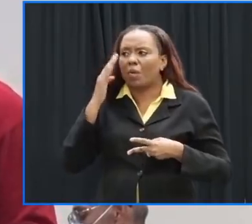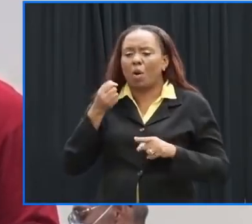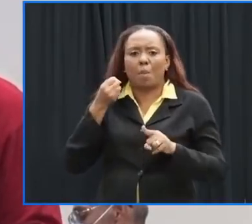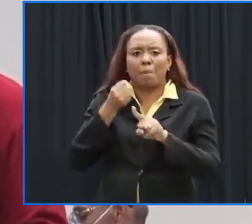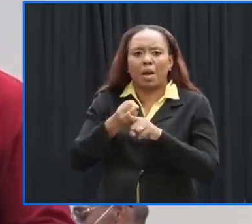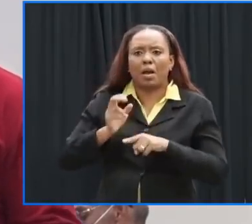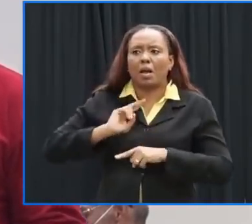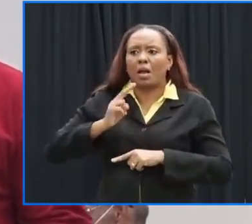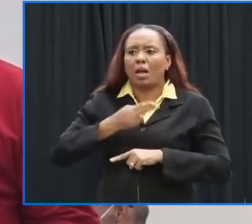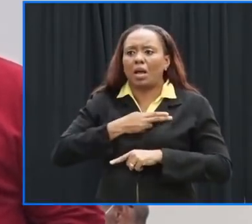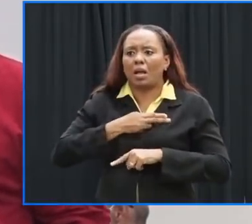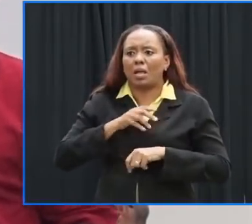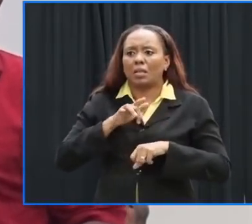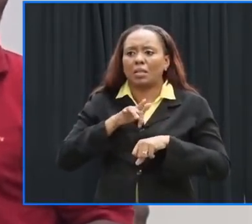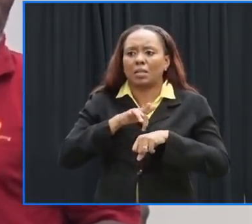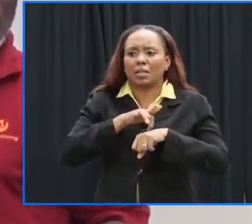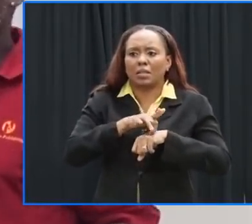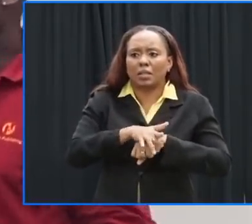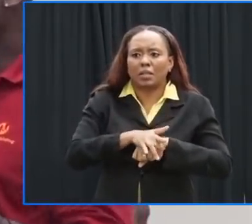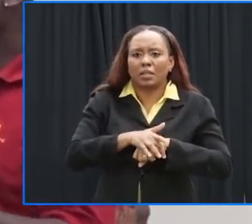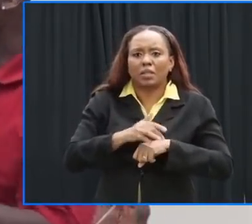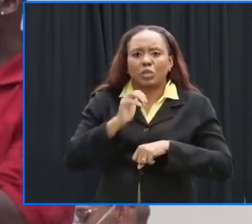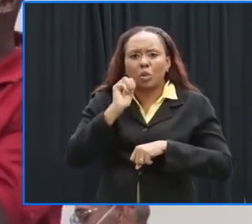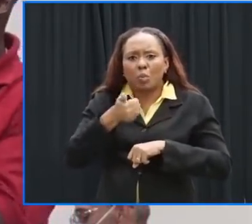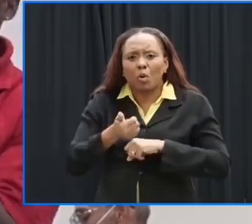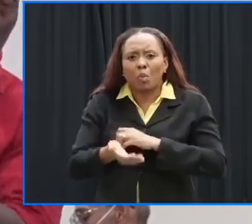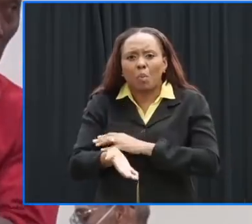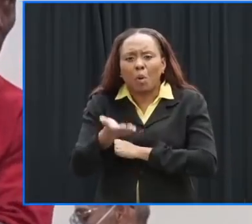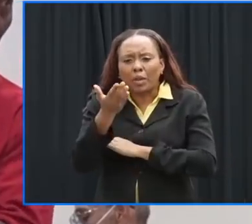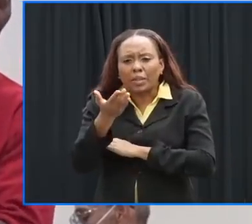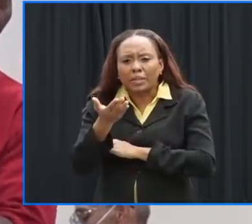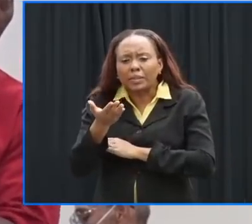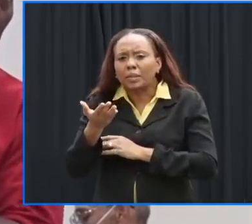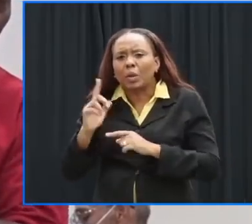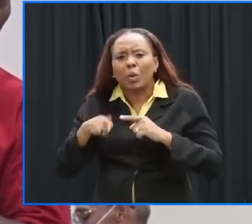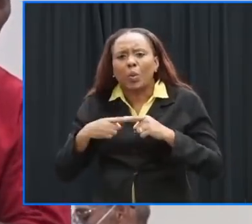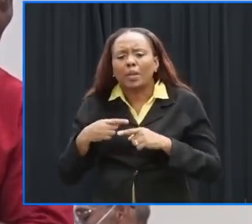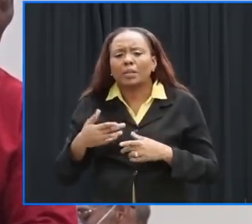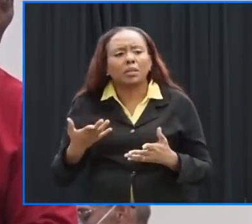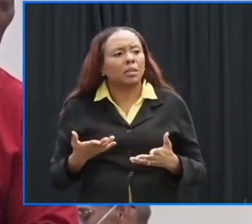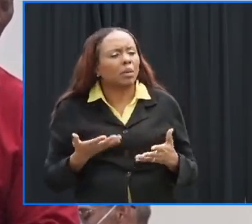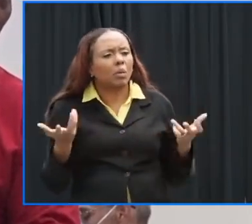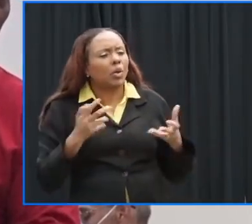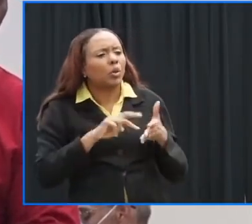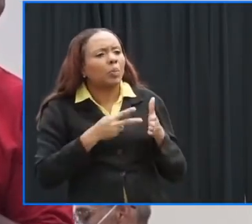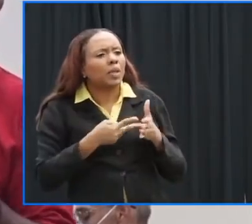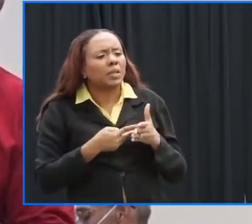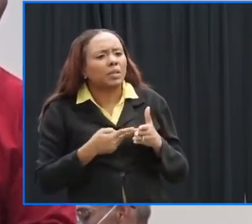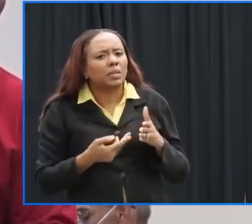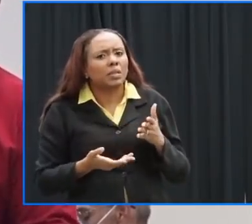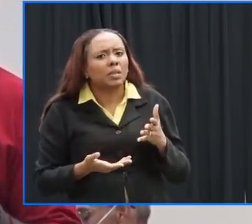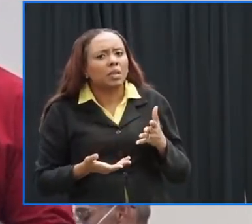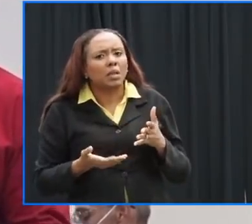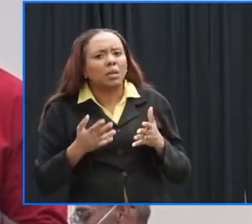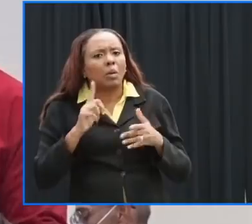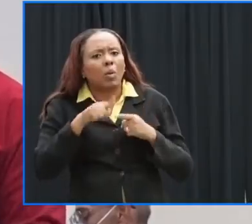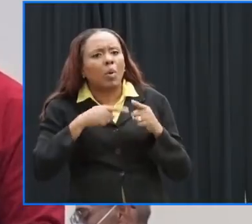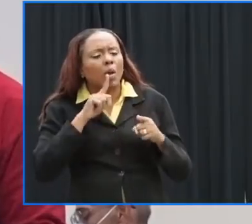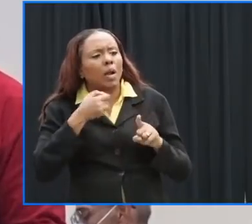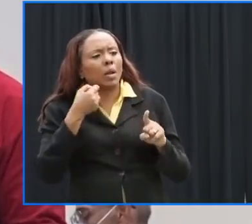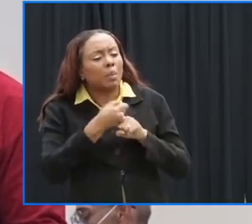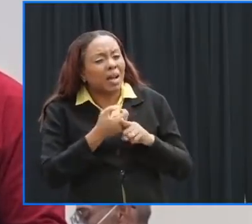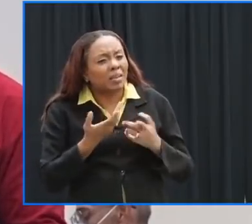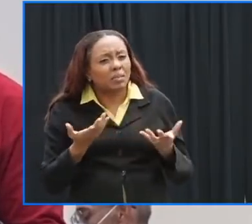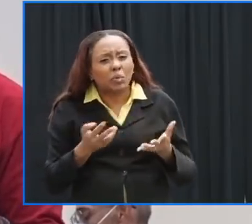sorry thanks for the question we said this morning mean next based on how this system is organized this particular cycle okay and its trajectory and its